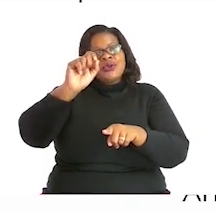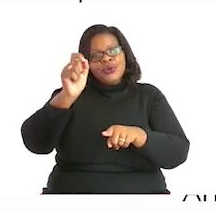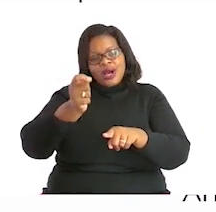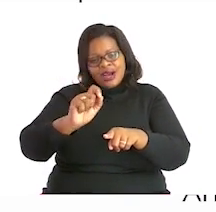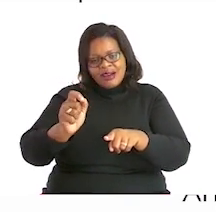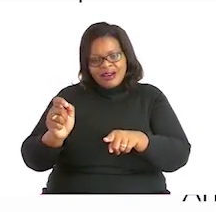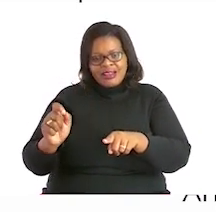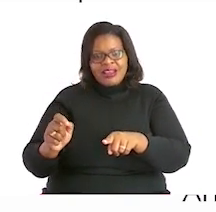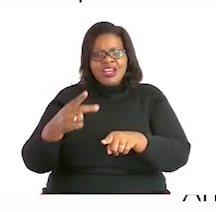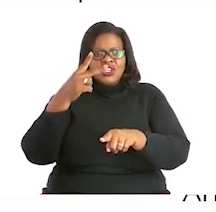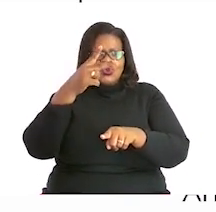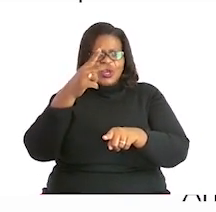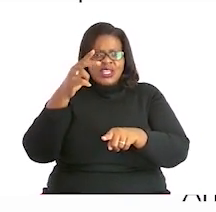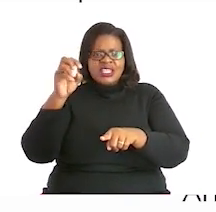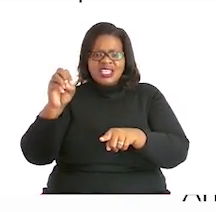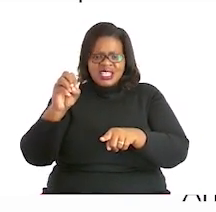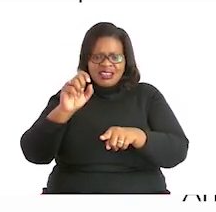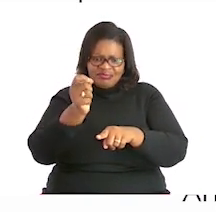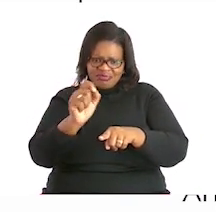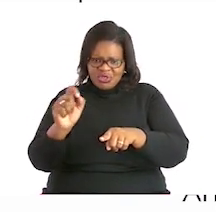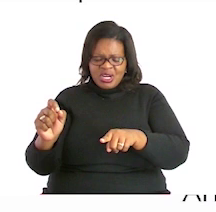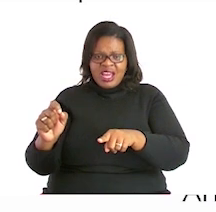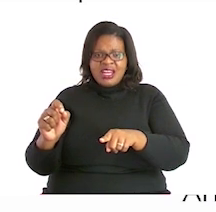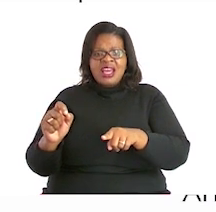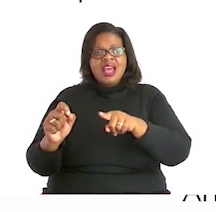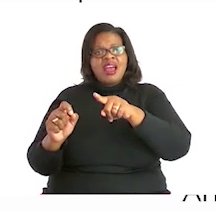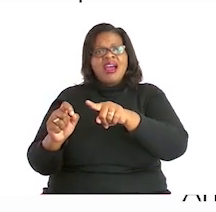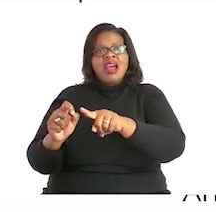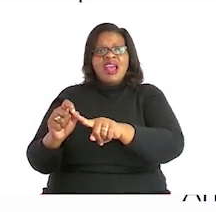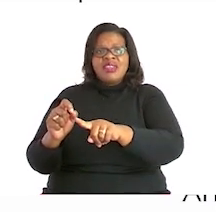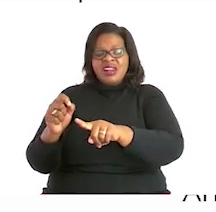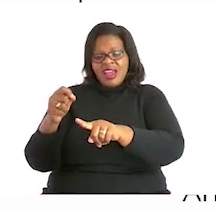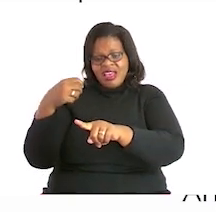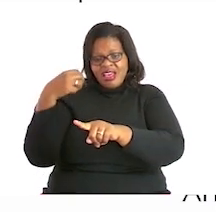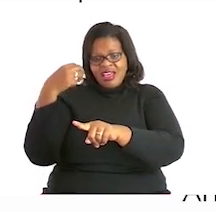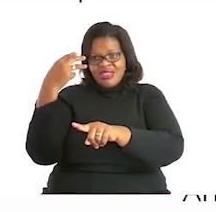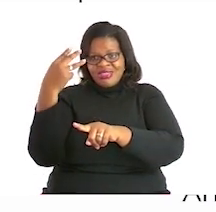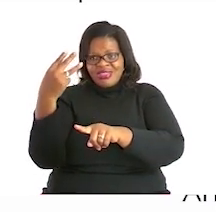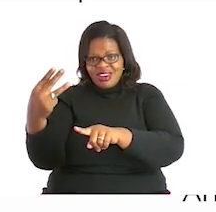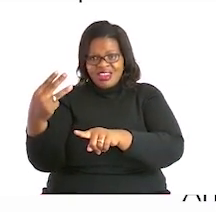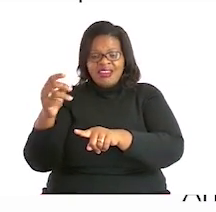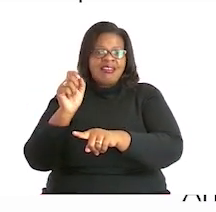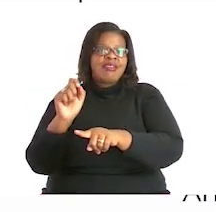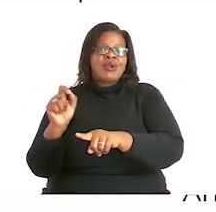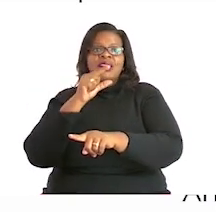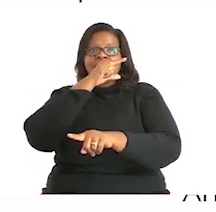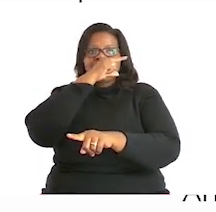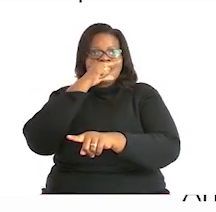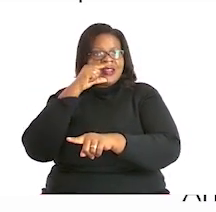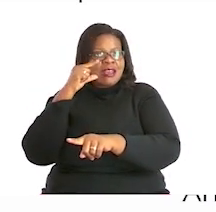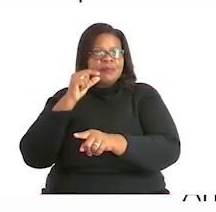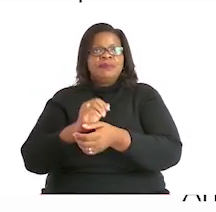Twenty-three. Twenty? So, we hear the word twenty, and then we write twenty,